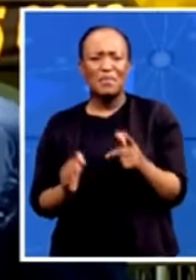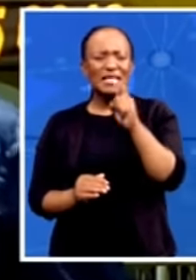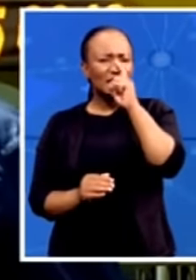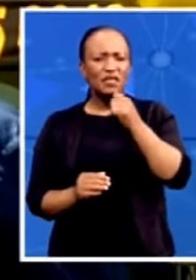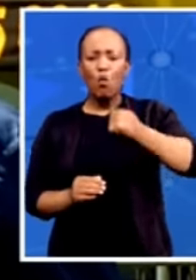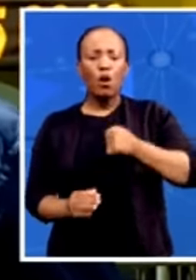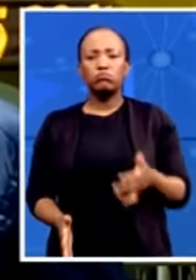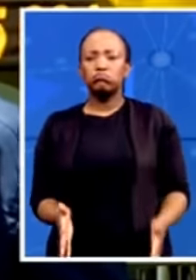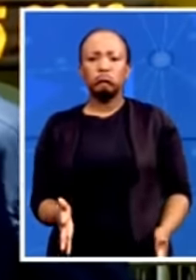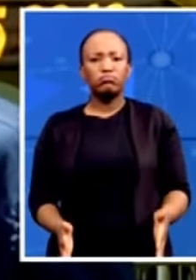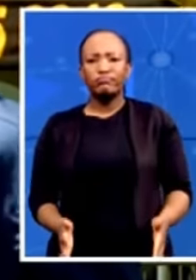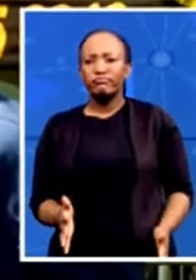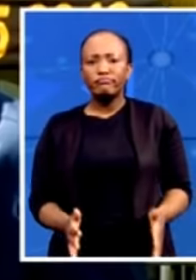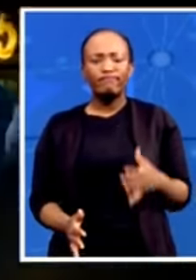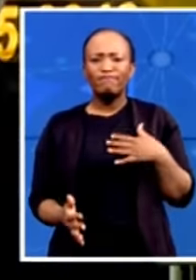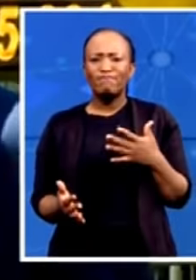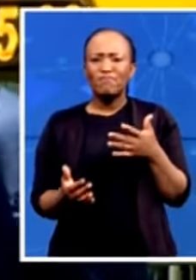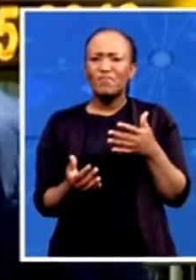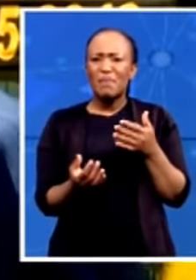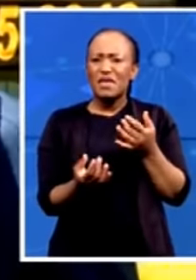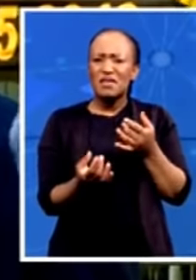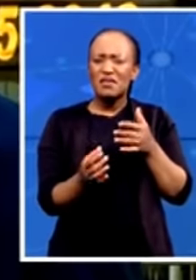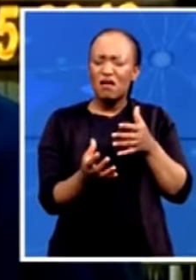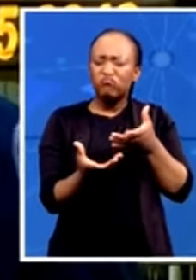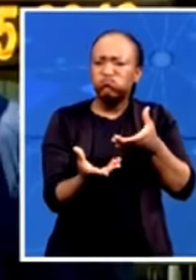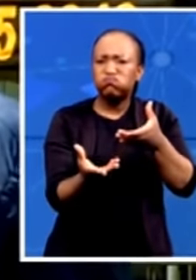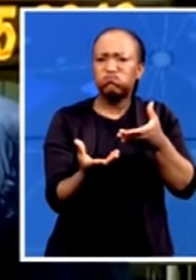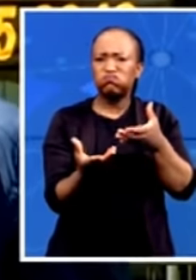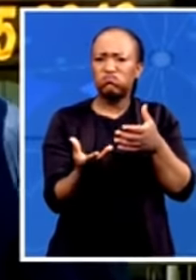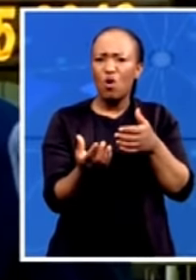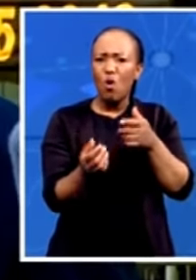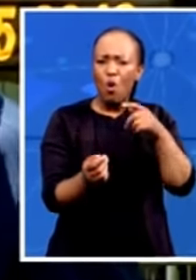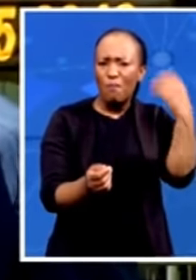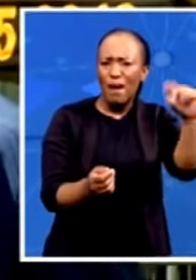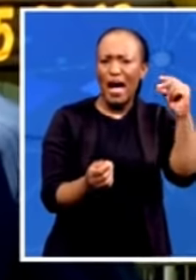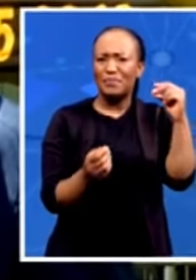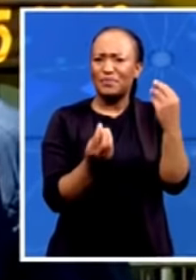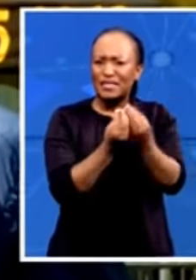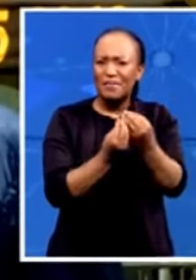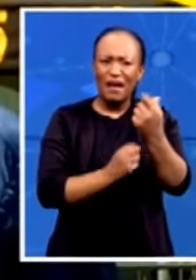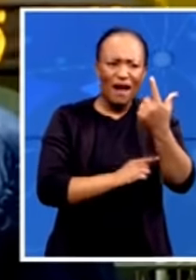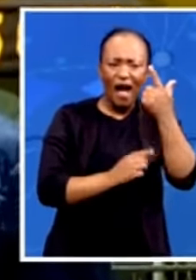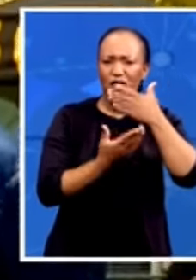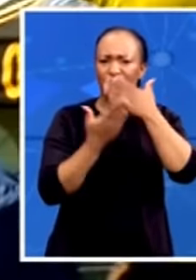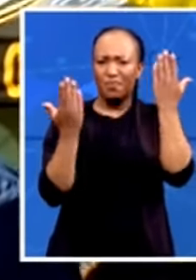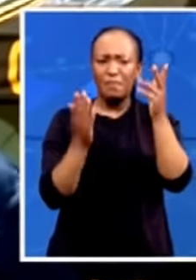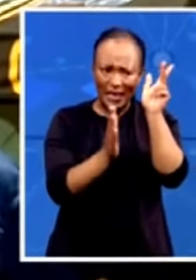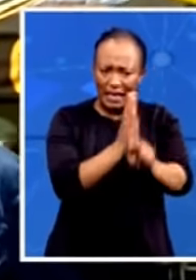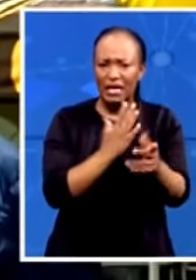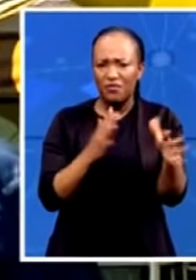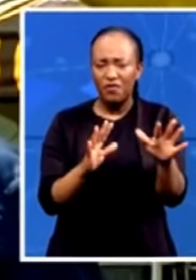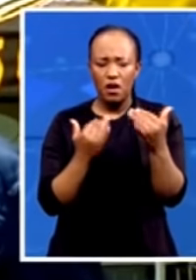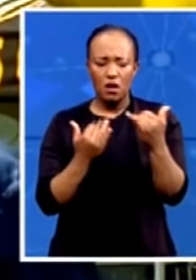Which property? Not even a single shop as Benton Phoenix. But today we have leaders, so-called leaders of the AUF